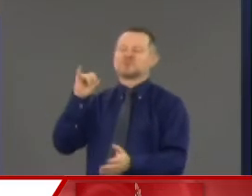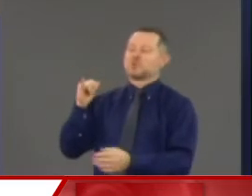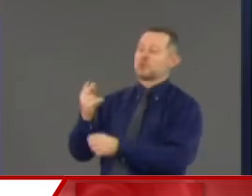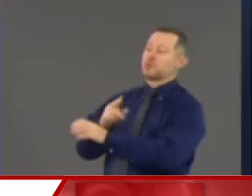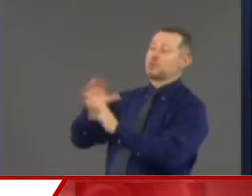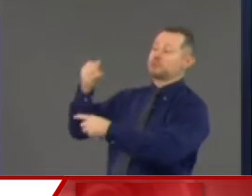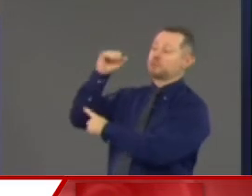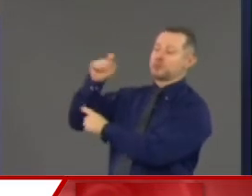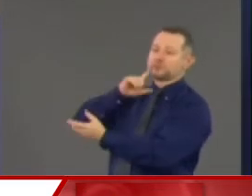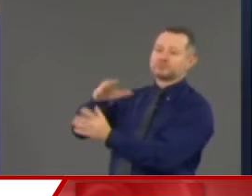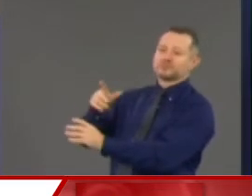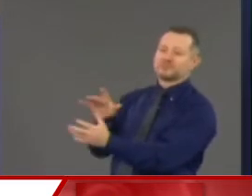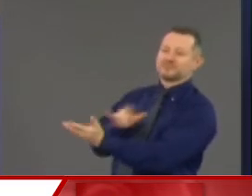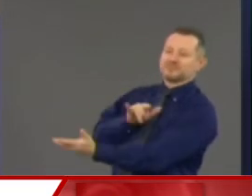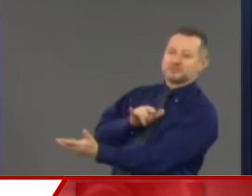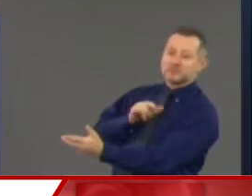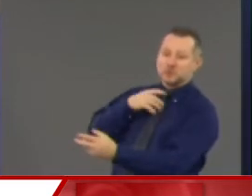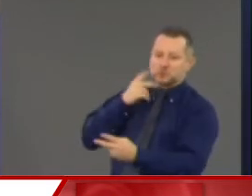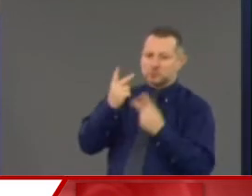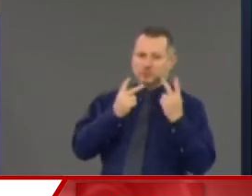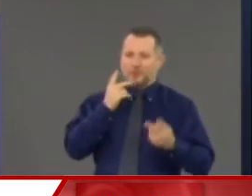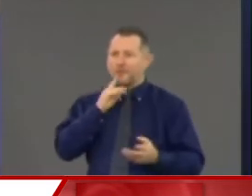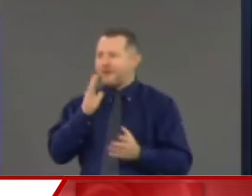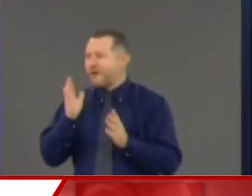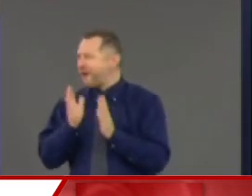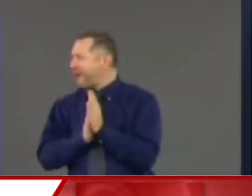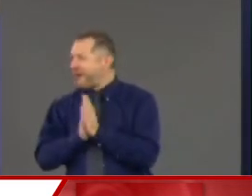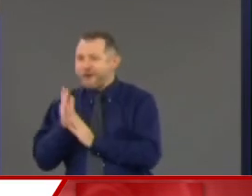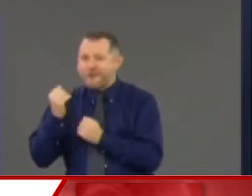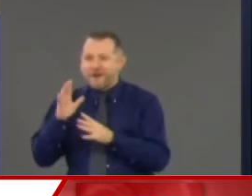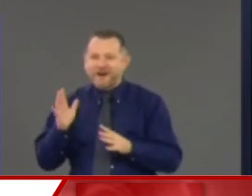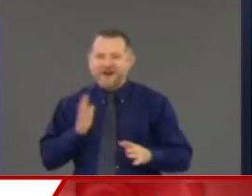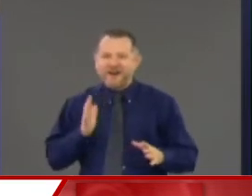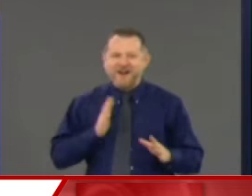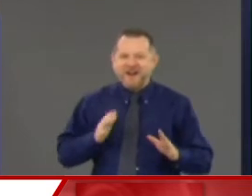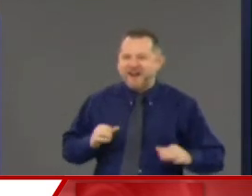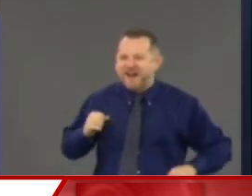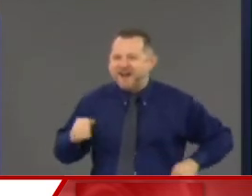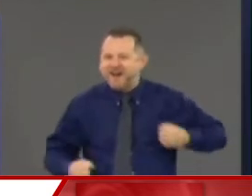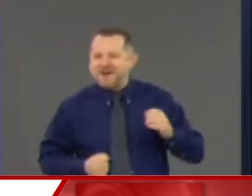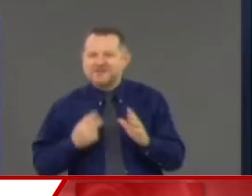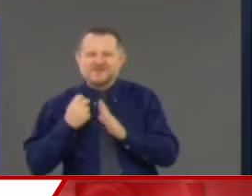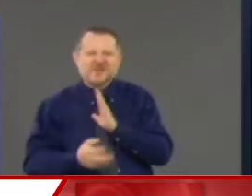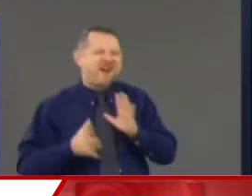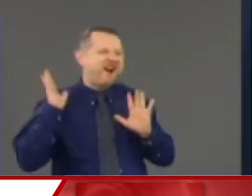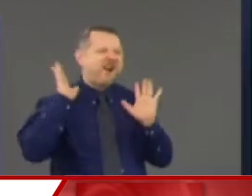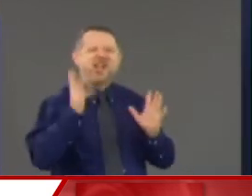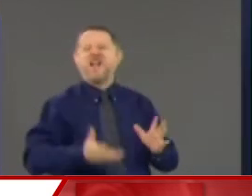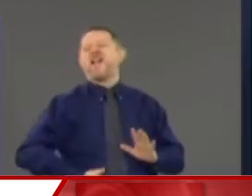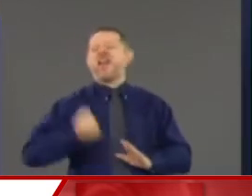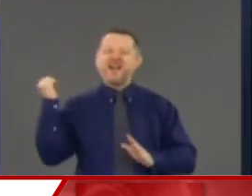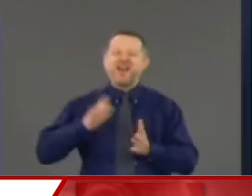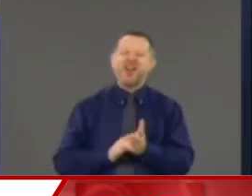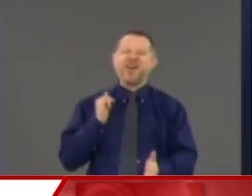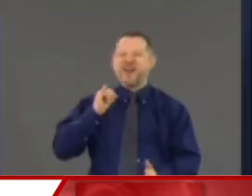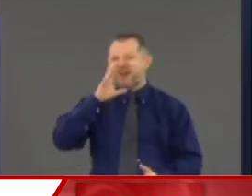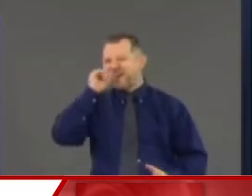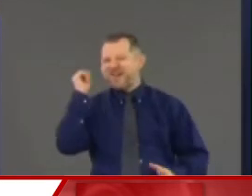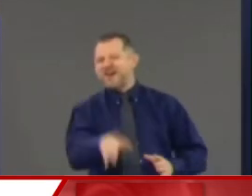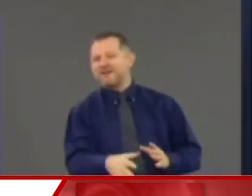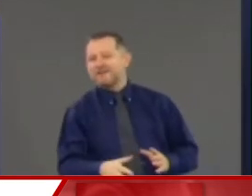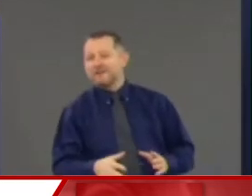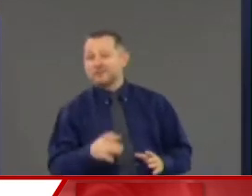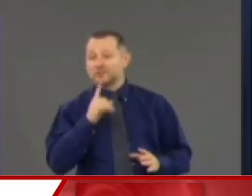exploited the opportunity of the protest. Because look, all across the state, we had